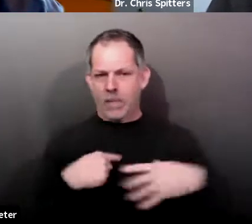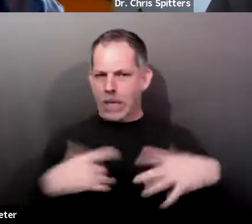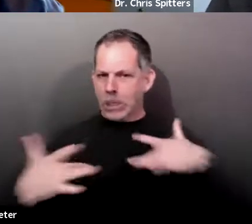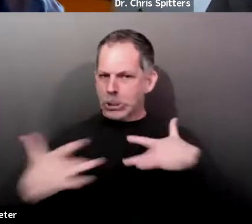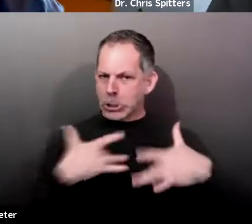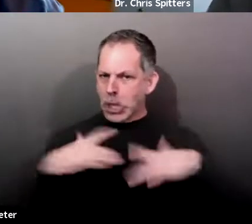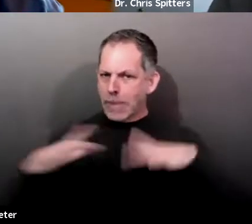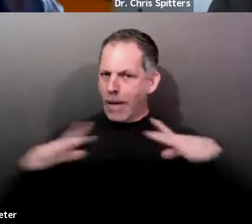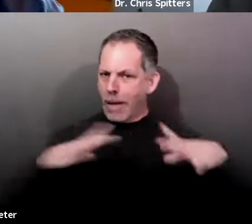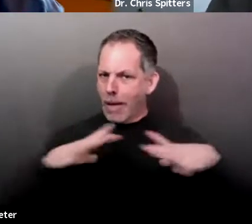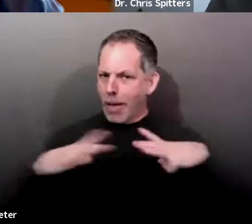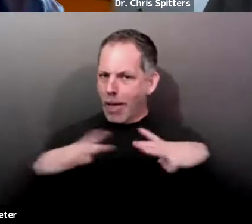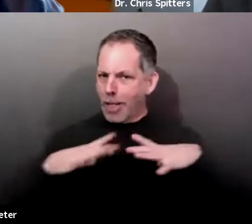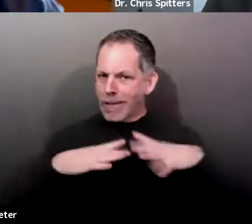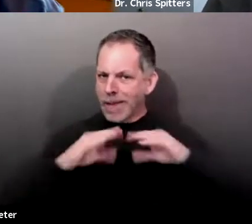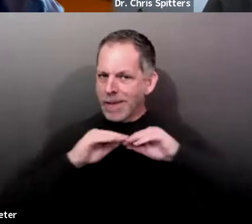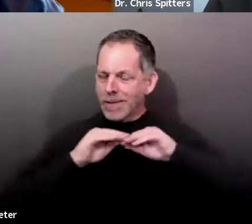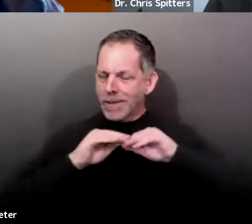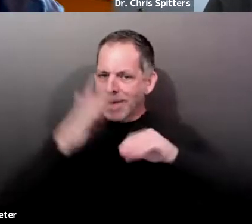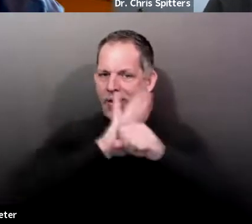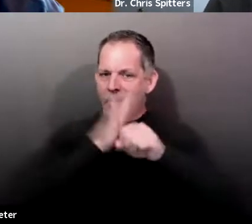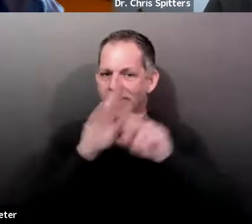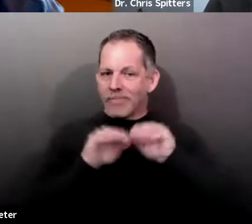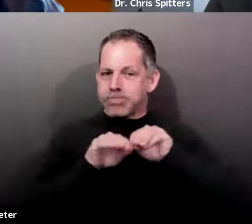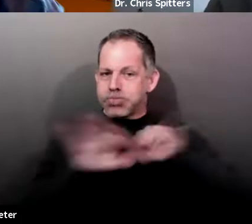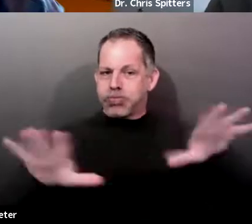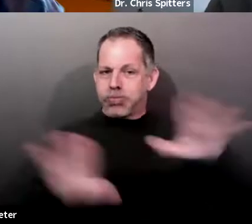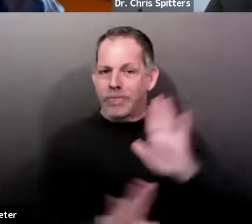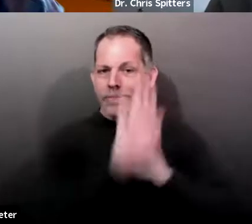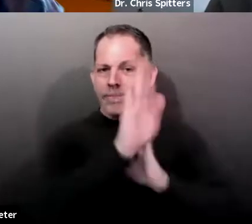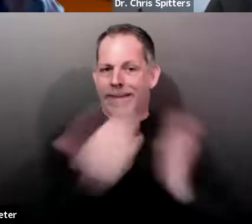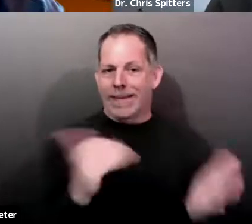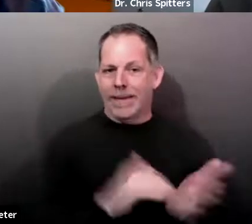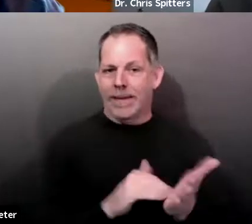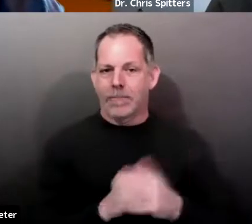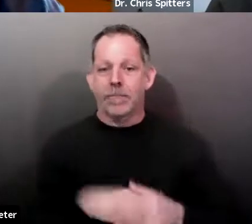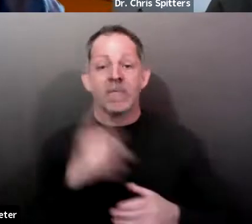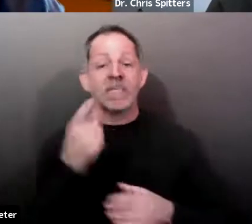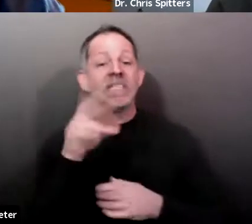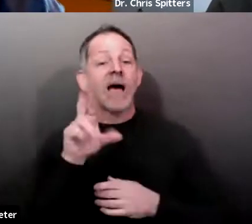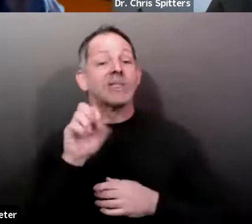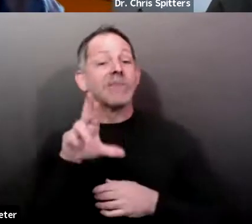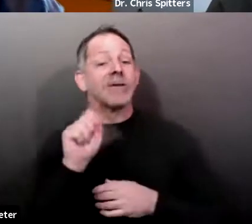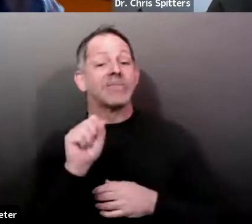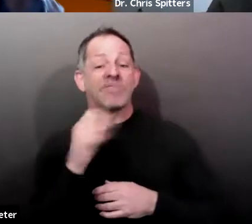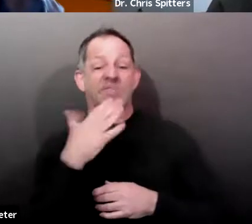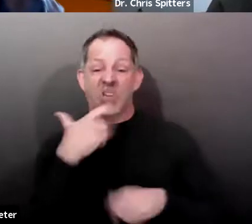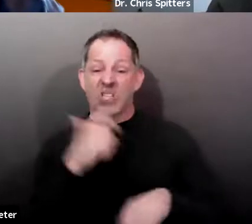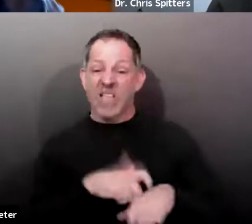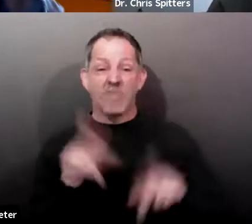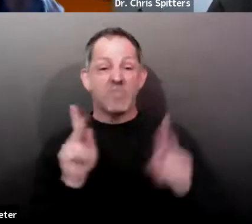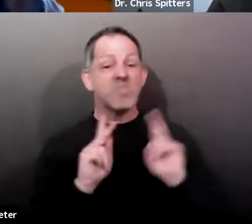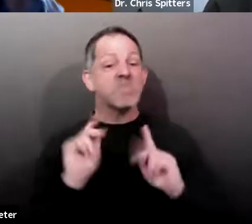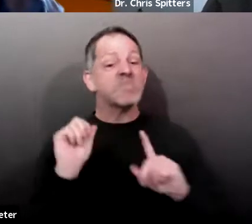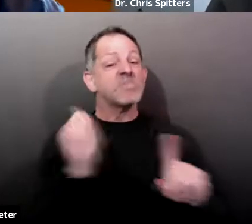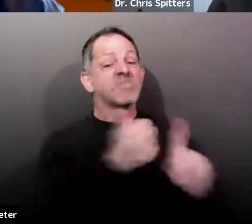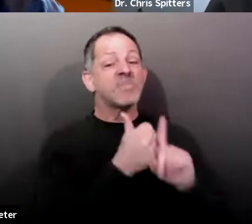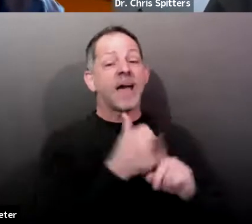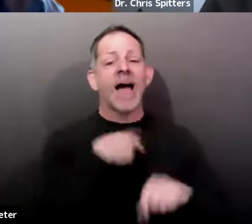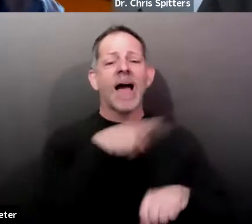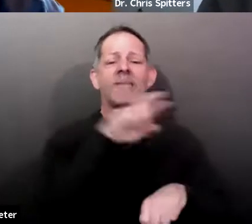Well, uh, you know, it's a good time for all people with, uh, Irish ancestry and those, uh, who,